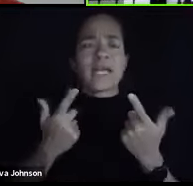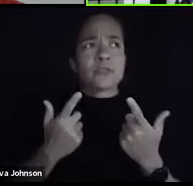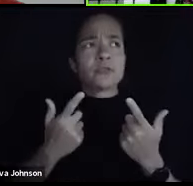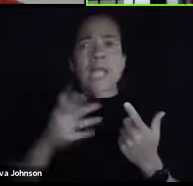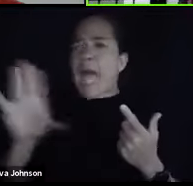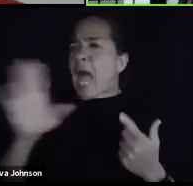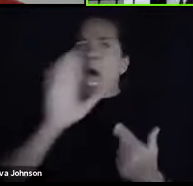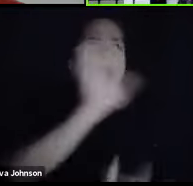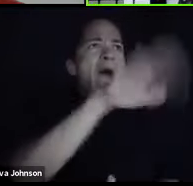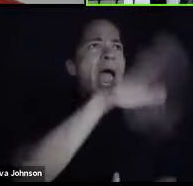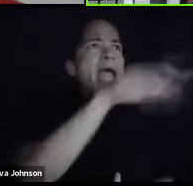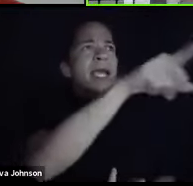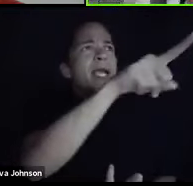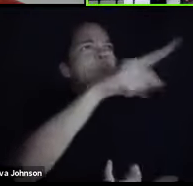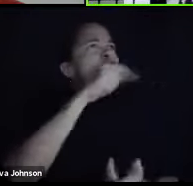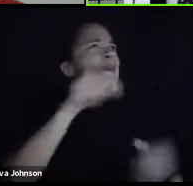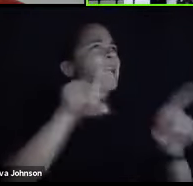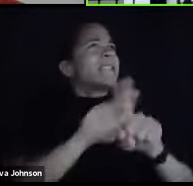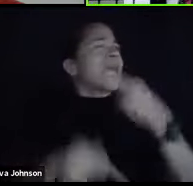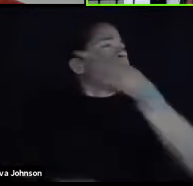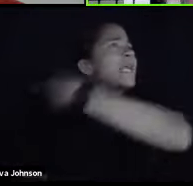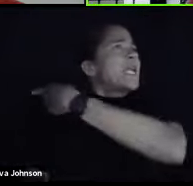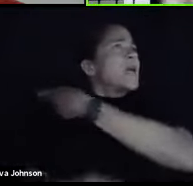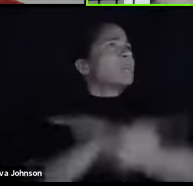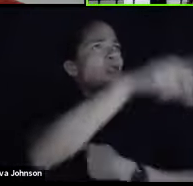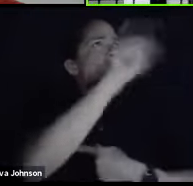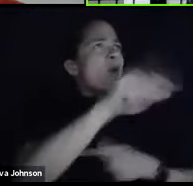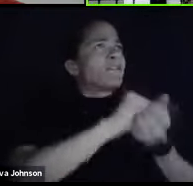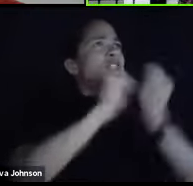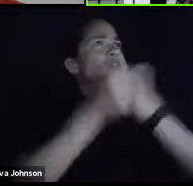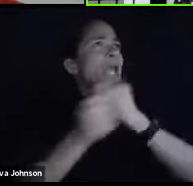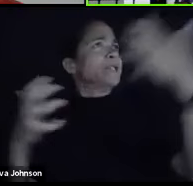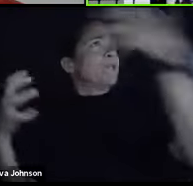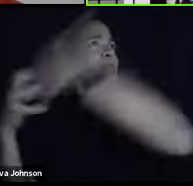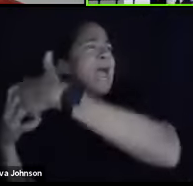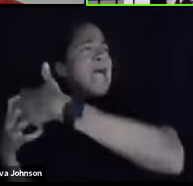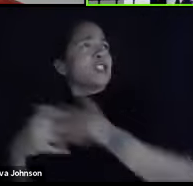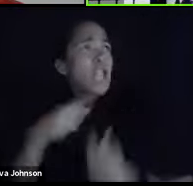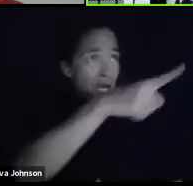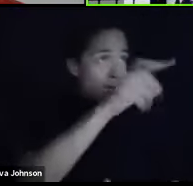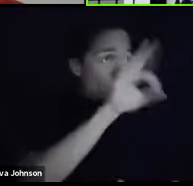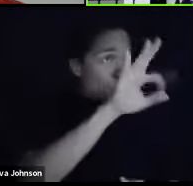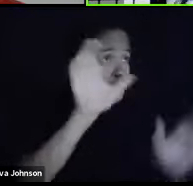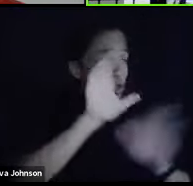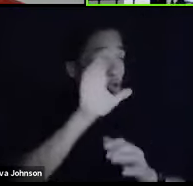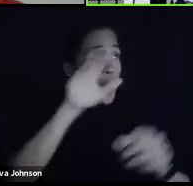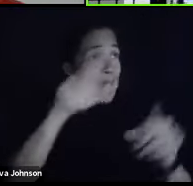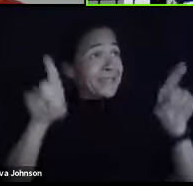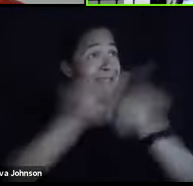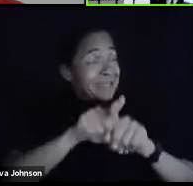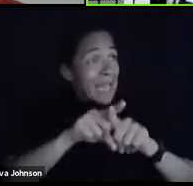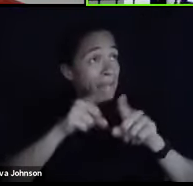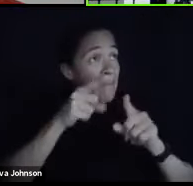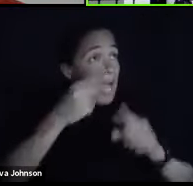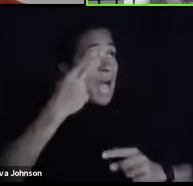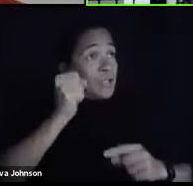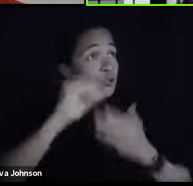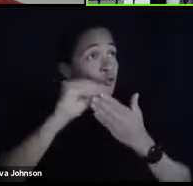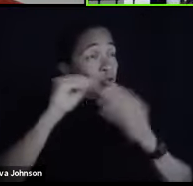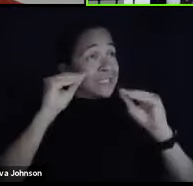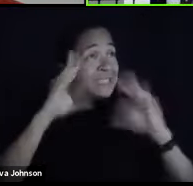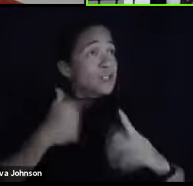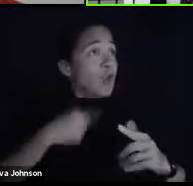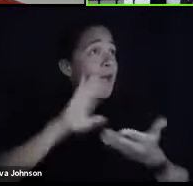Mr. Woolworth did, so you better change, because if you did it the way my high school teachers did it, I'd be getting A's. So